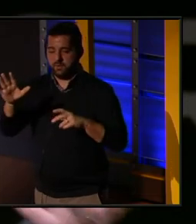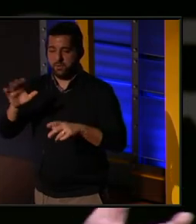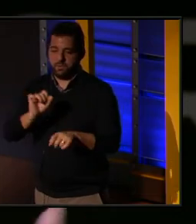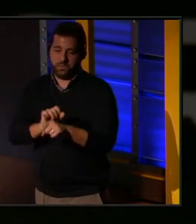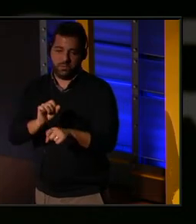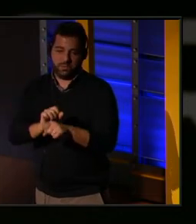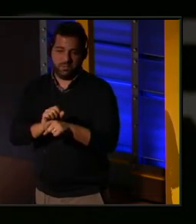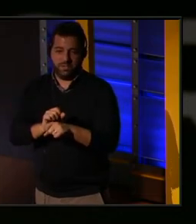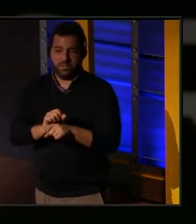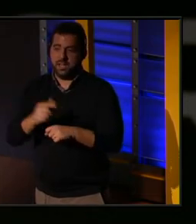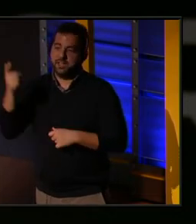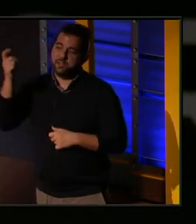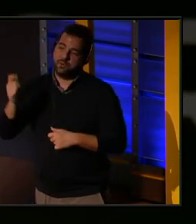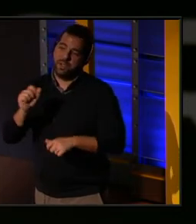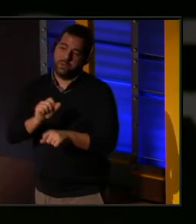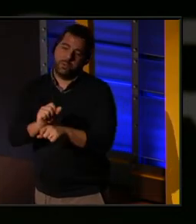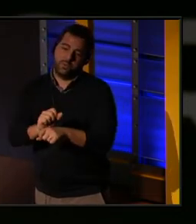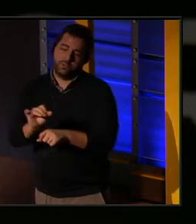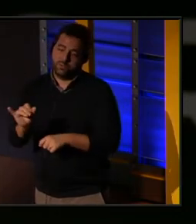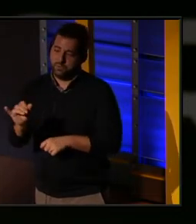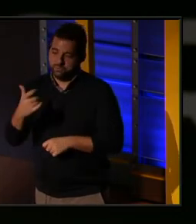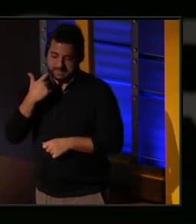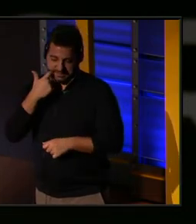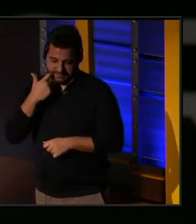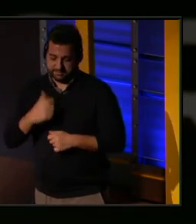of work and the grant work recently.